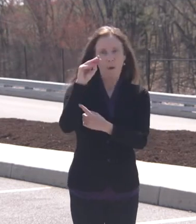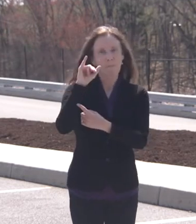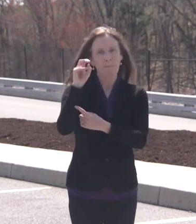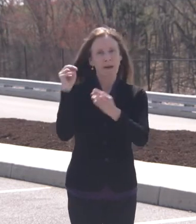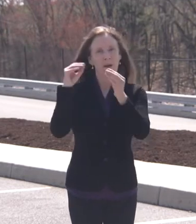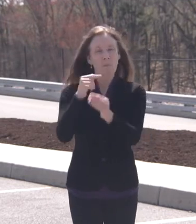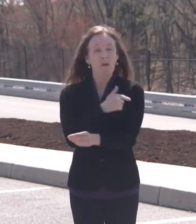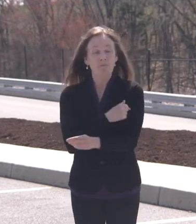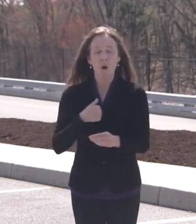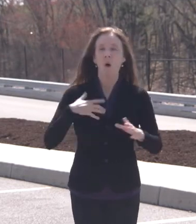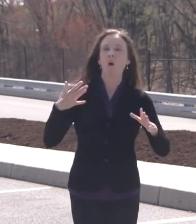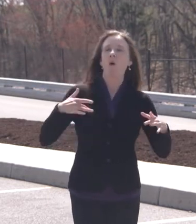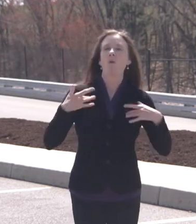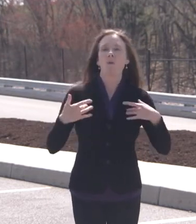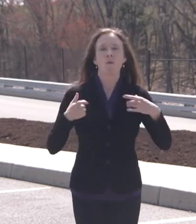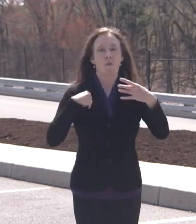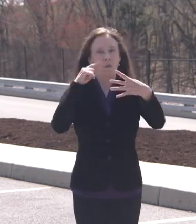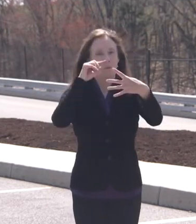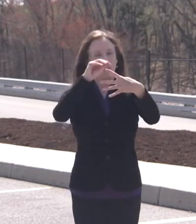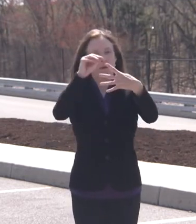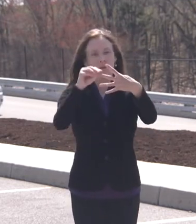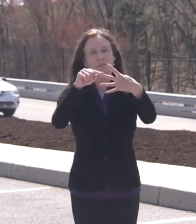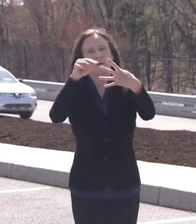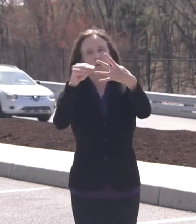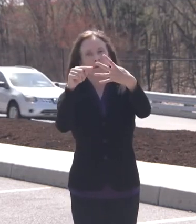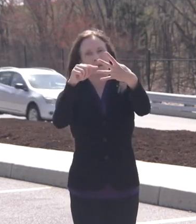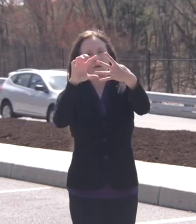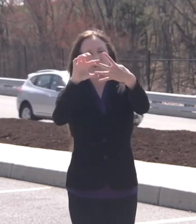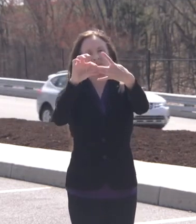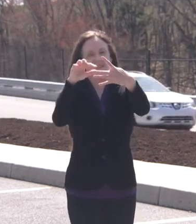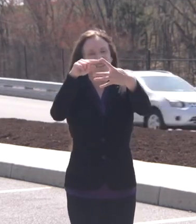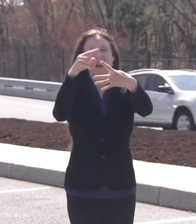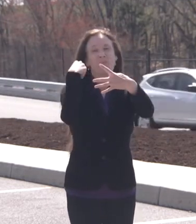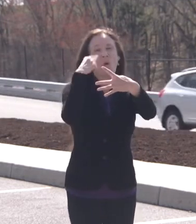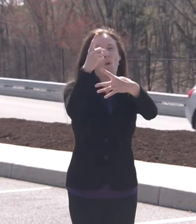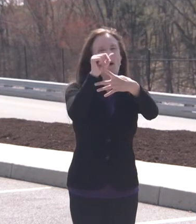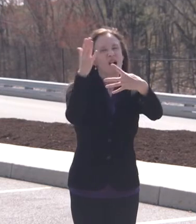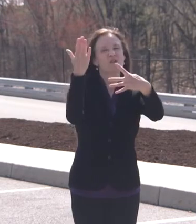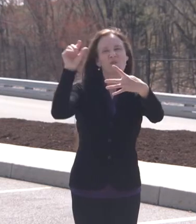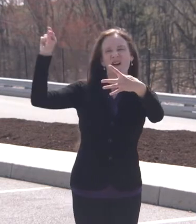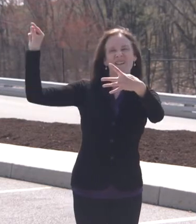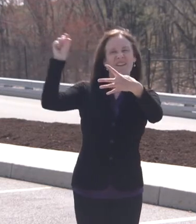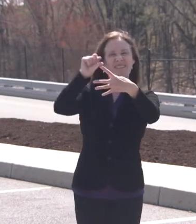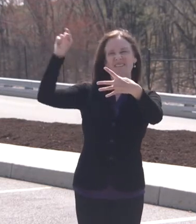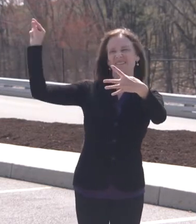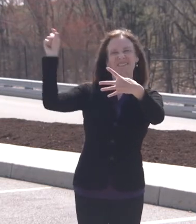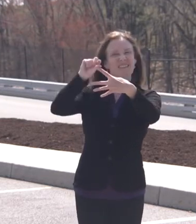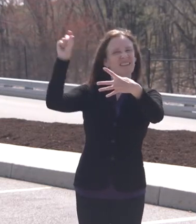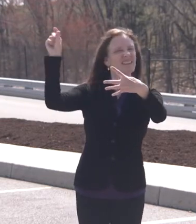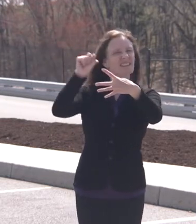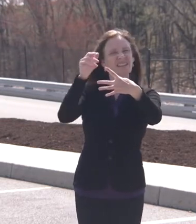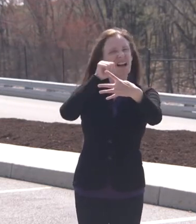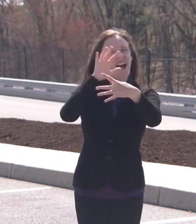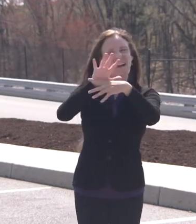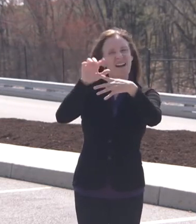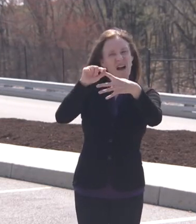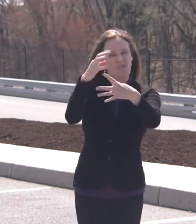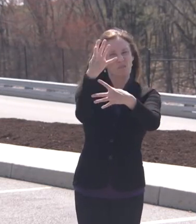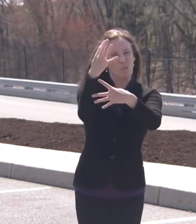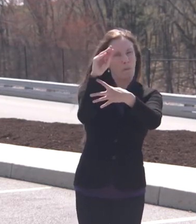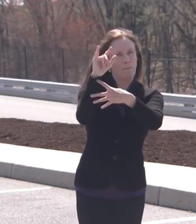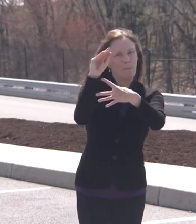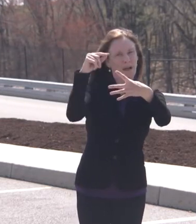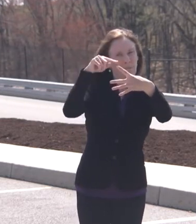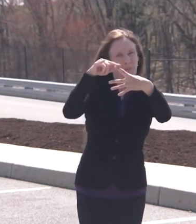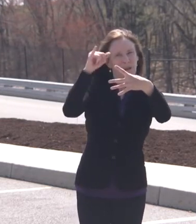categories are a lot smaller than the 1A category was. 1A, I think, had 4 million plus people. I think 1B is less than